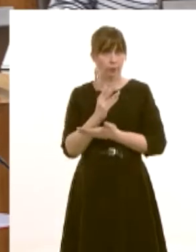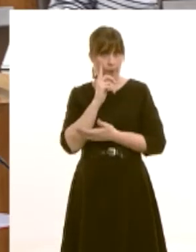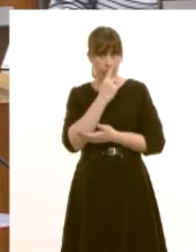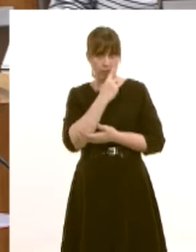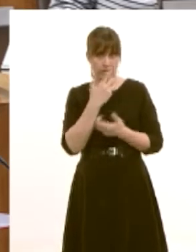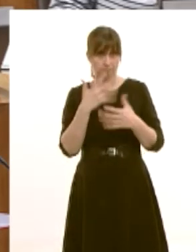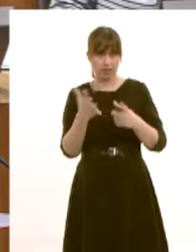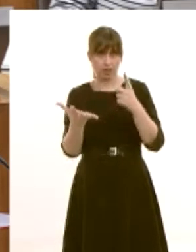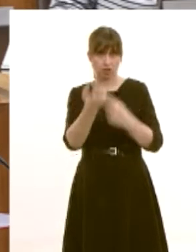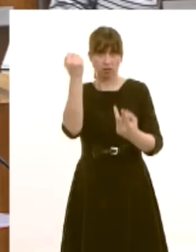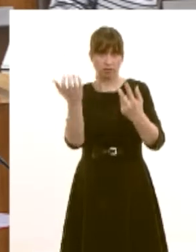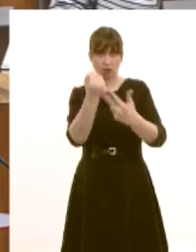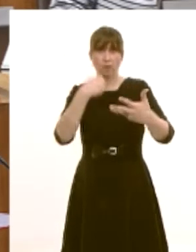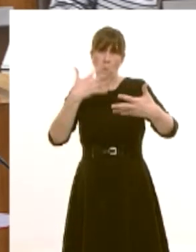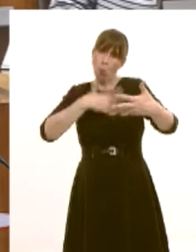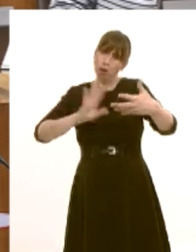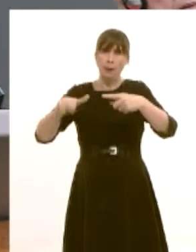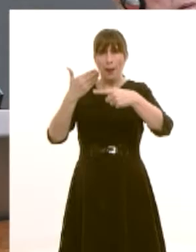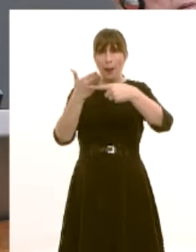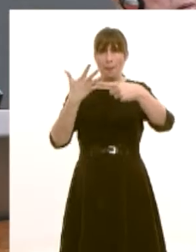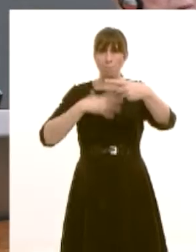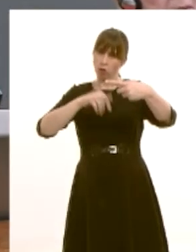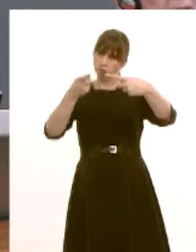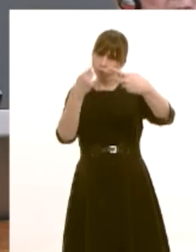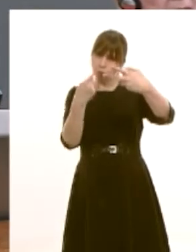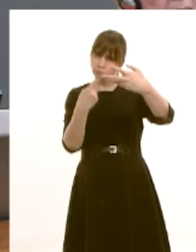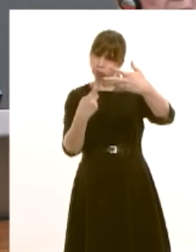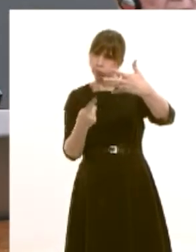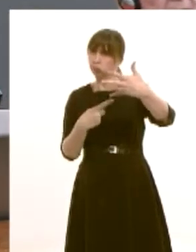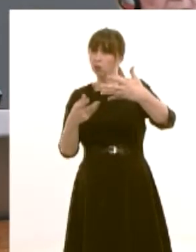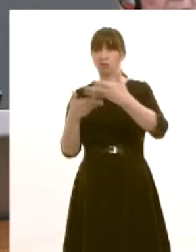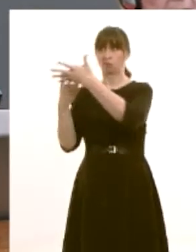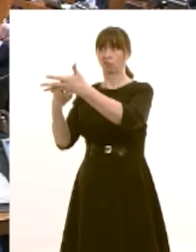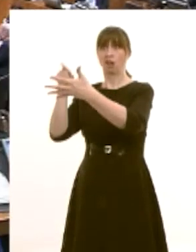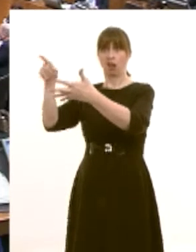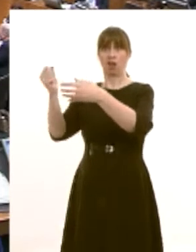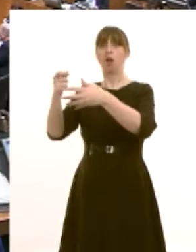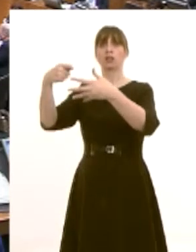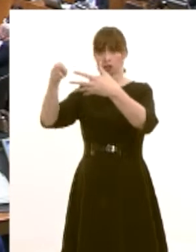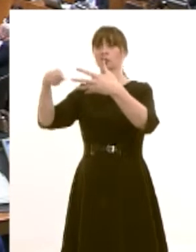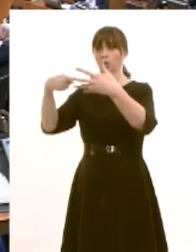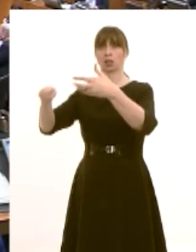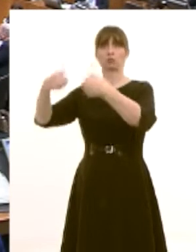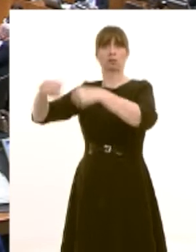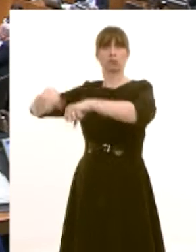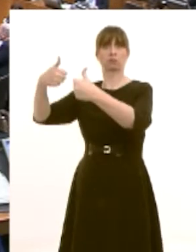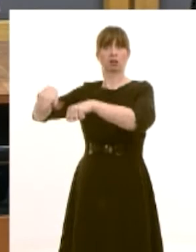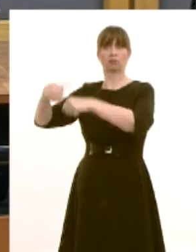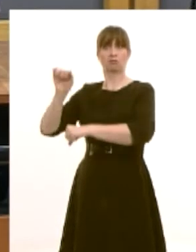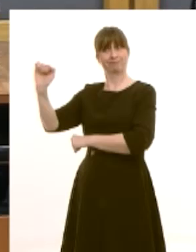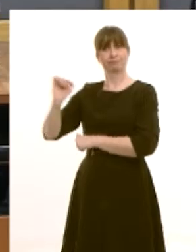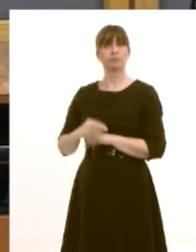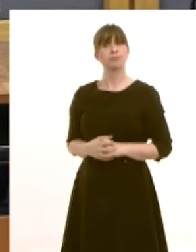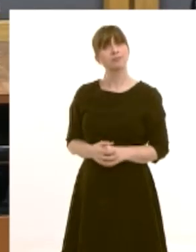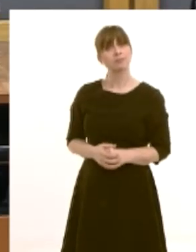achieved on almost everything in that program so the delivery unit was responsible for that question four sany muis